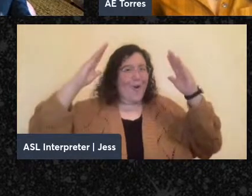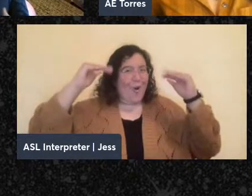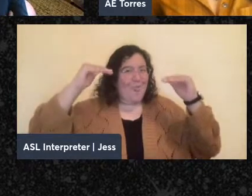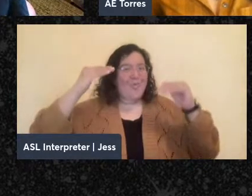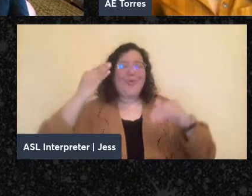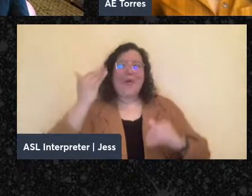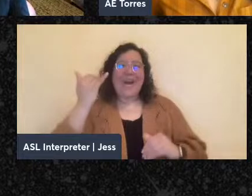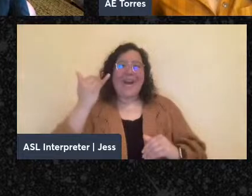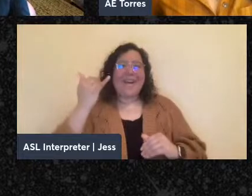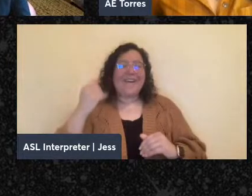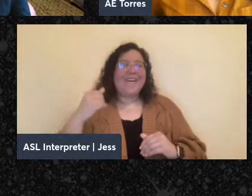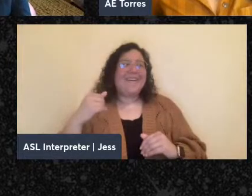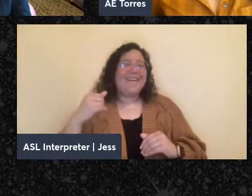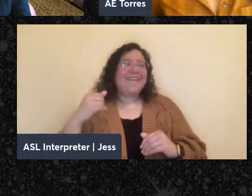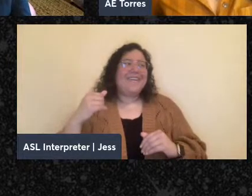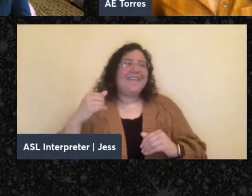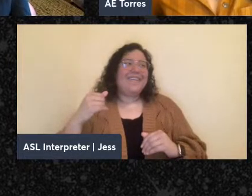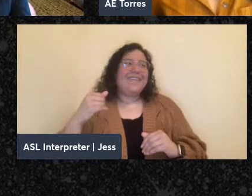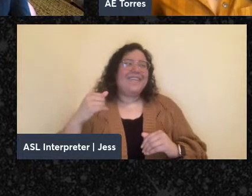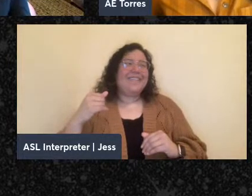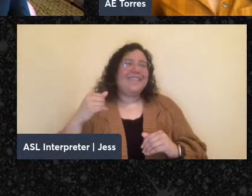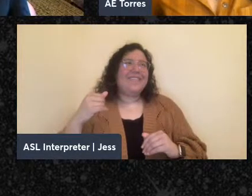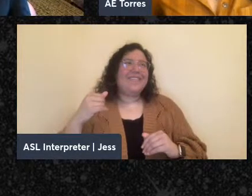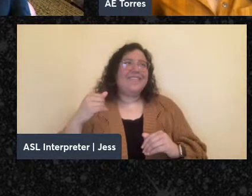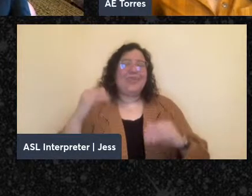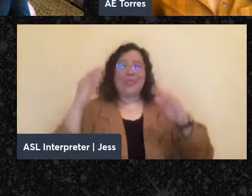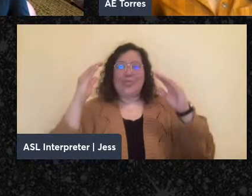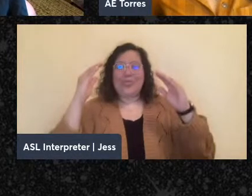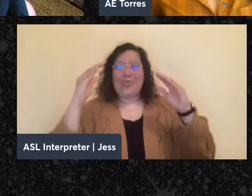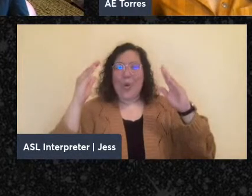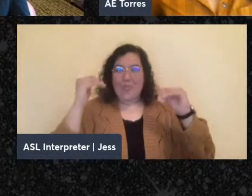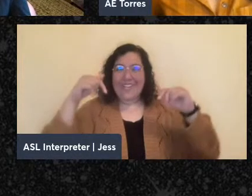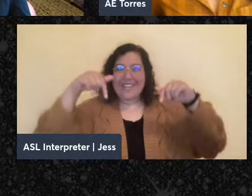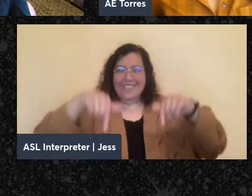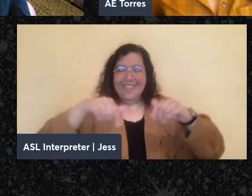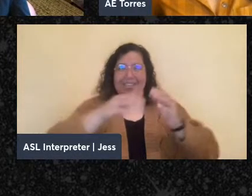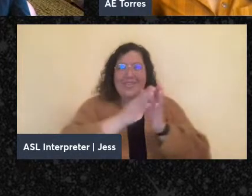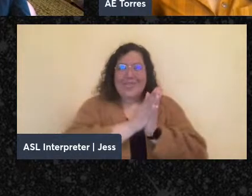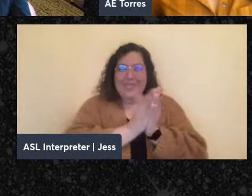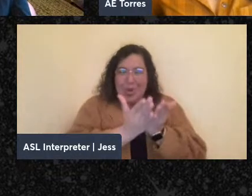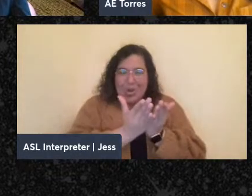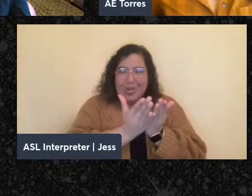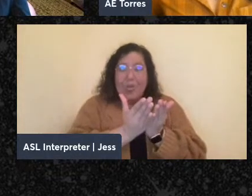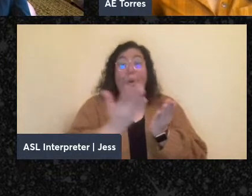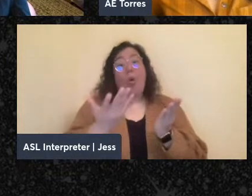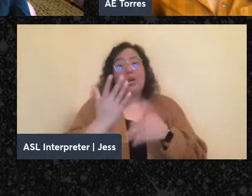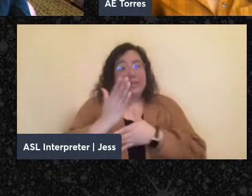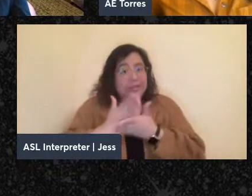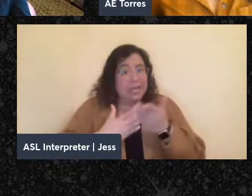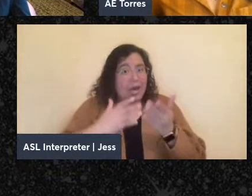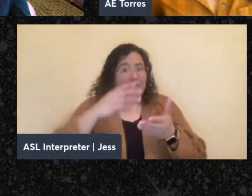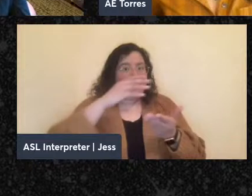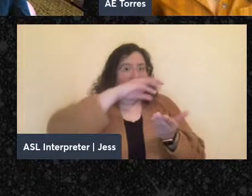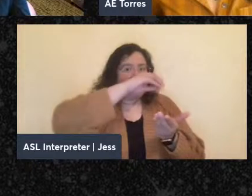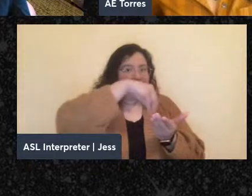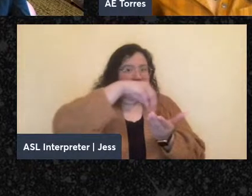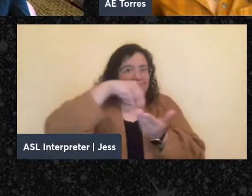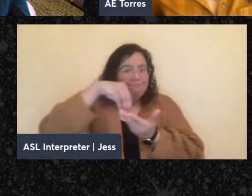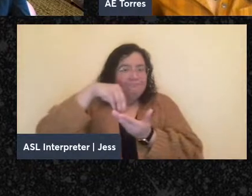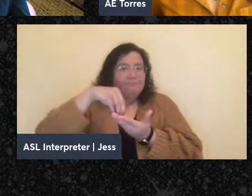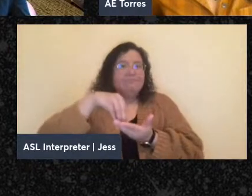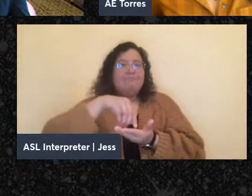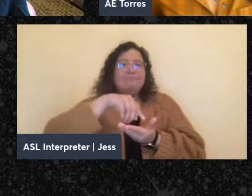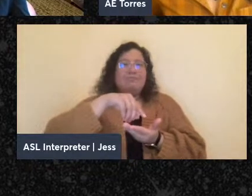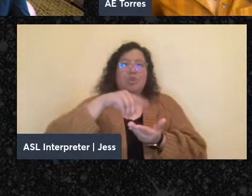that this book, hopefully, or at least some of the stories in here, will find resonance